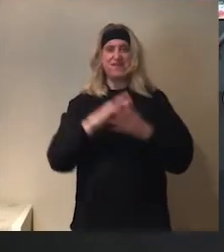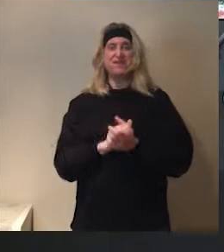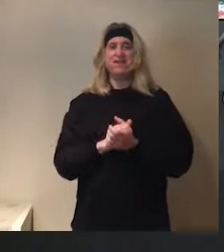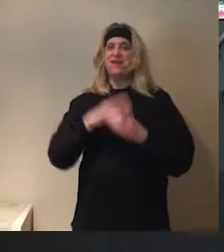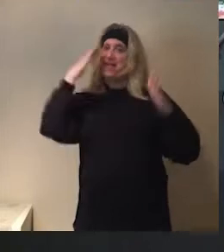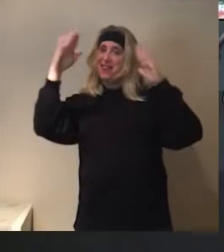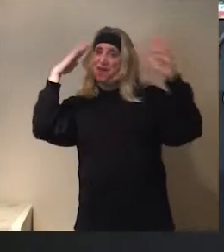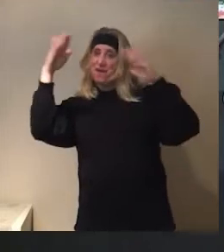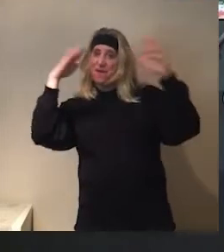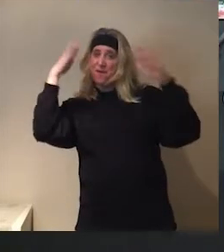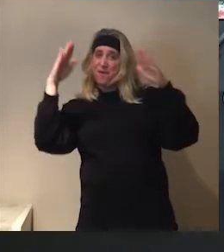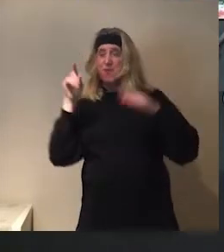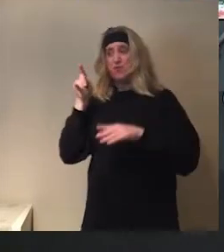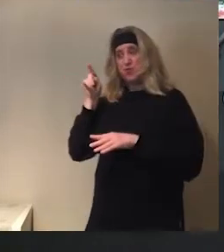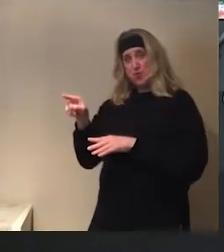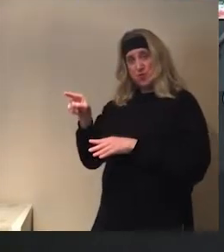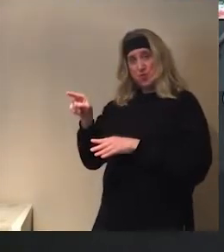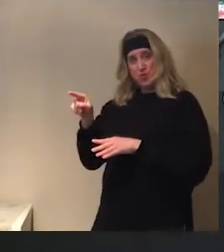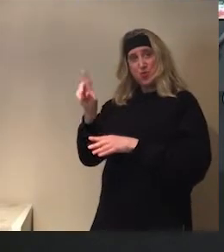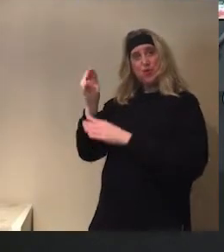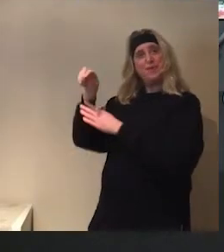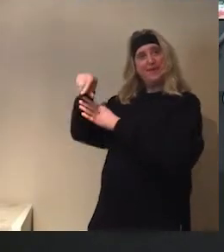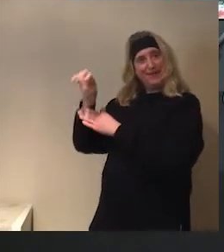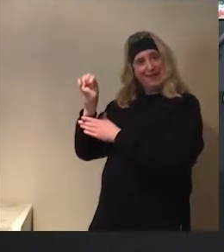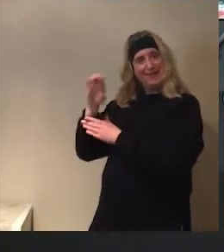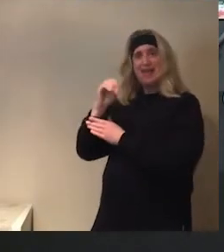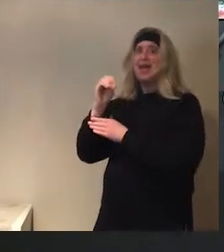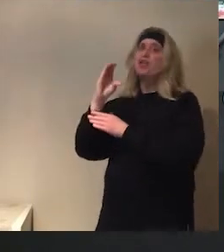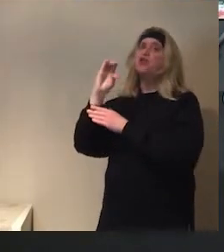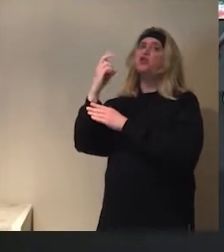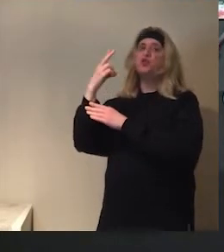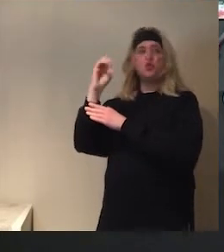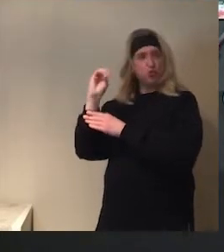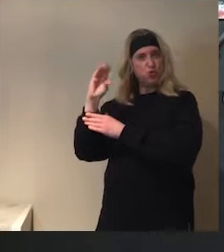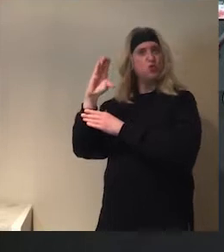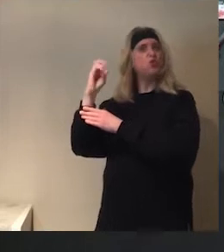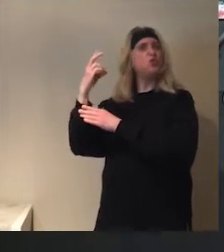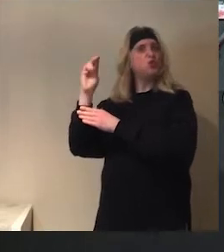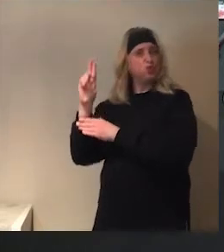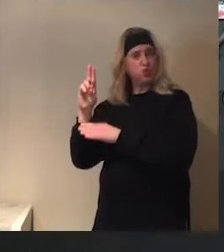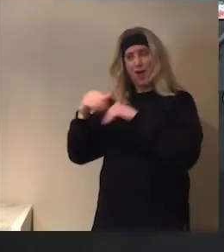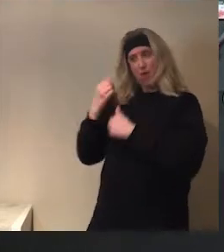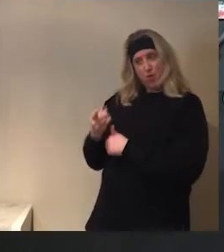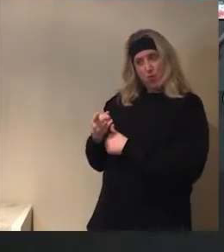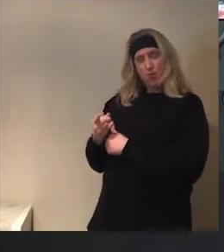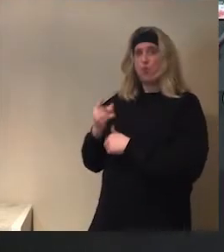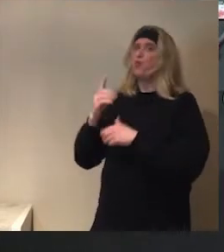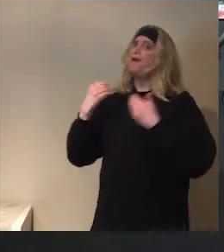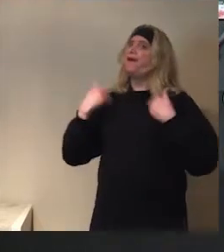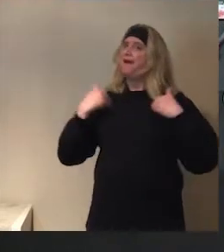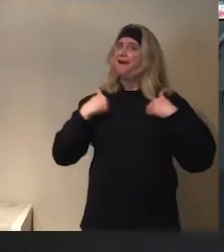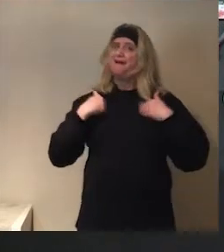Hello to you, Dominique and Shushu. Hello, hello, how are you? Oh, we